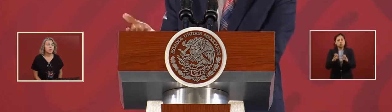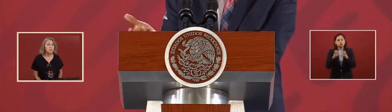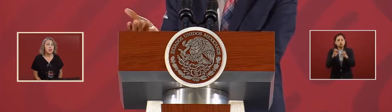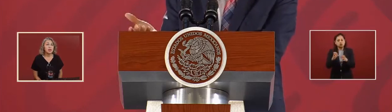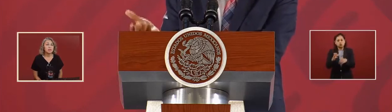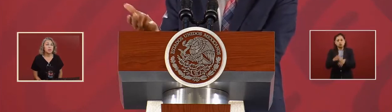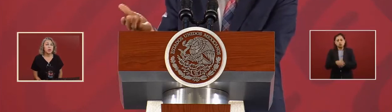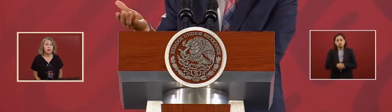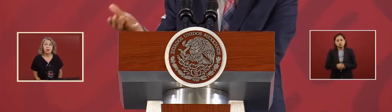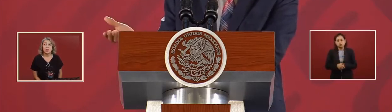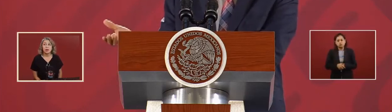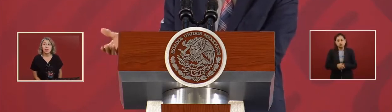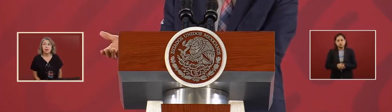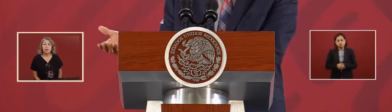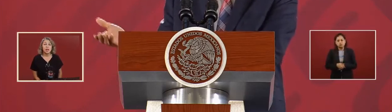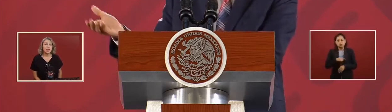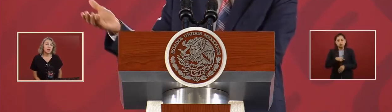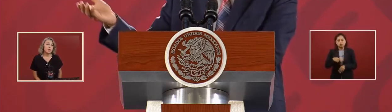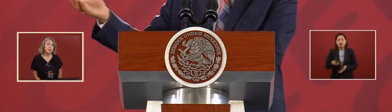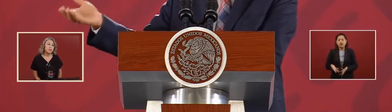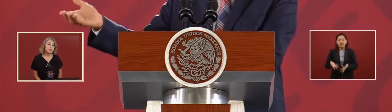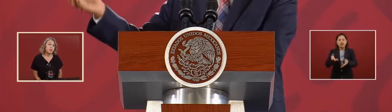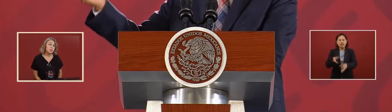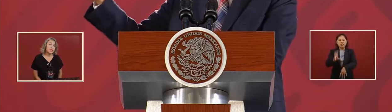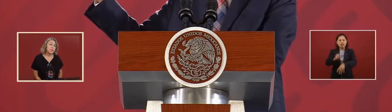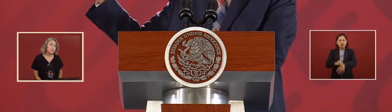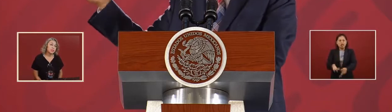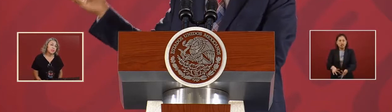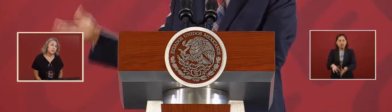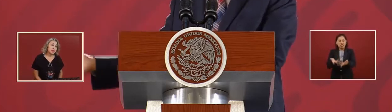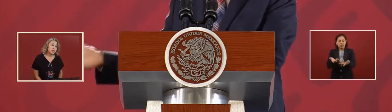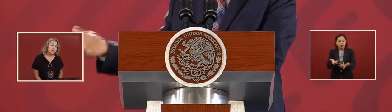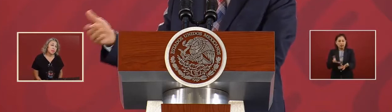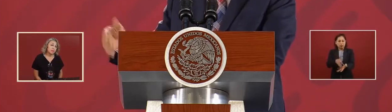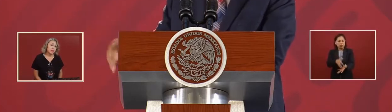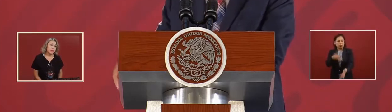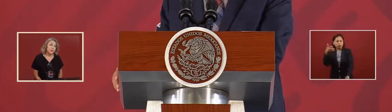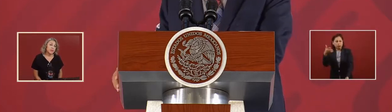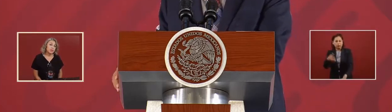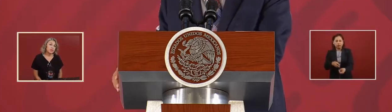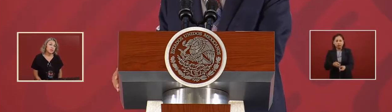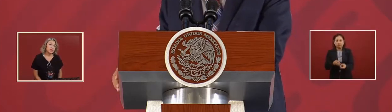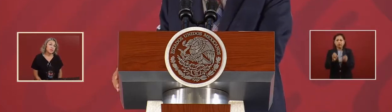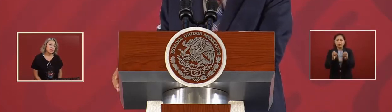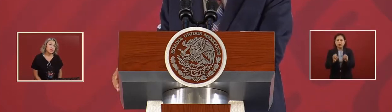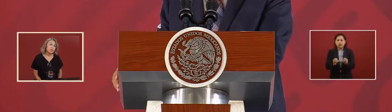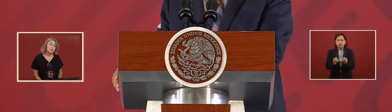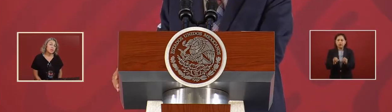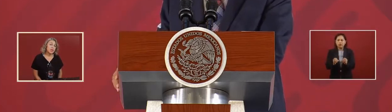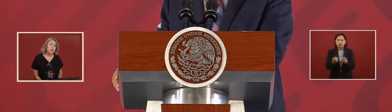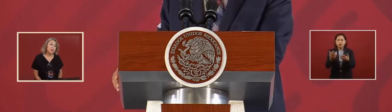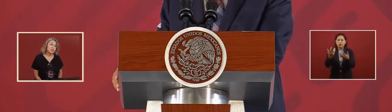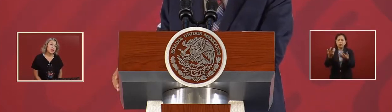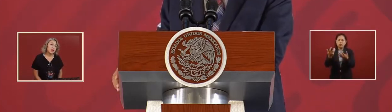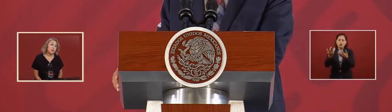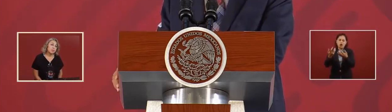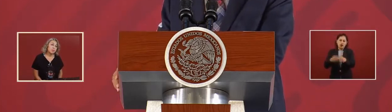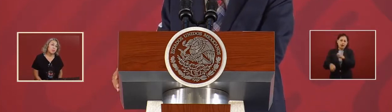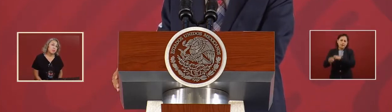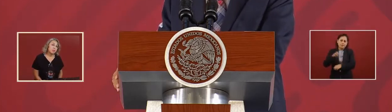And now we are giving permits to create milk